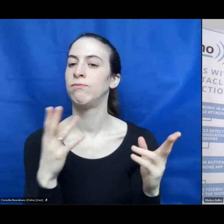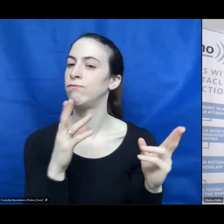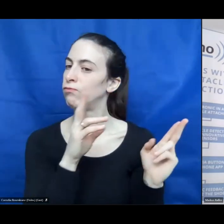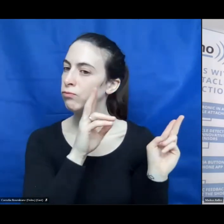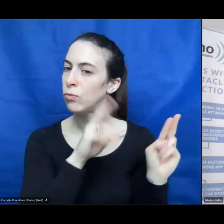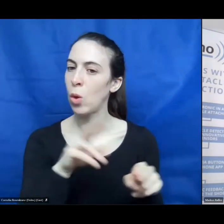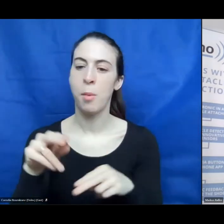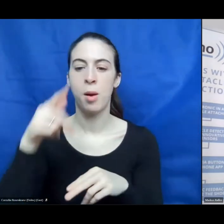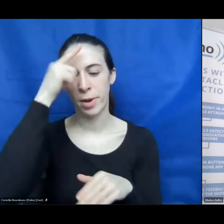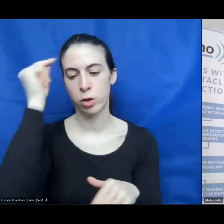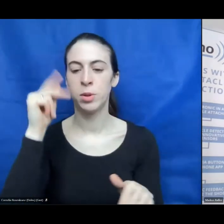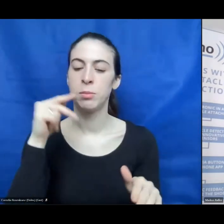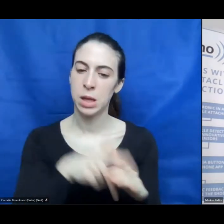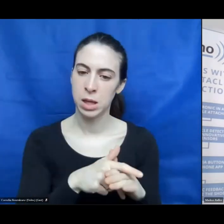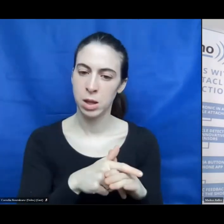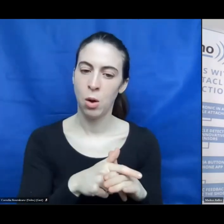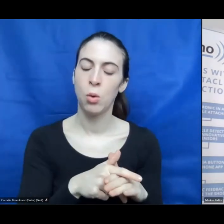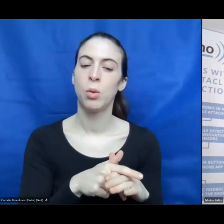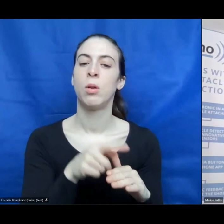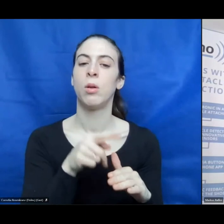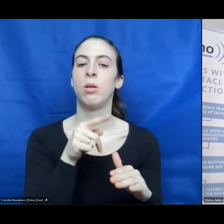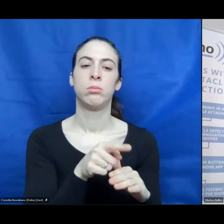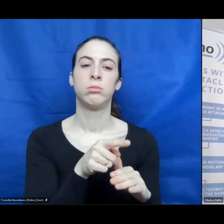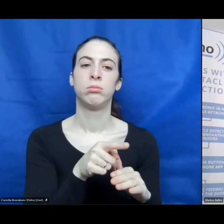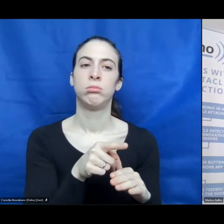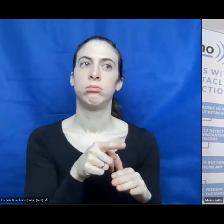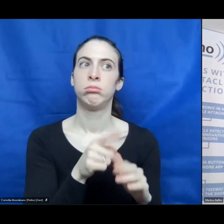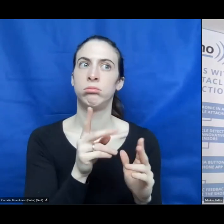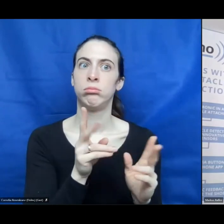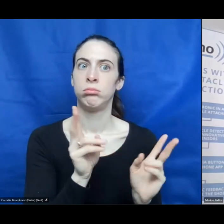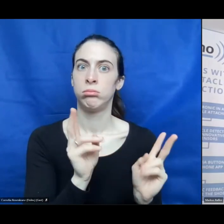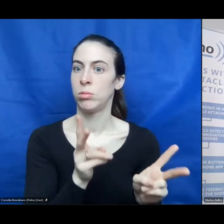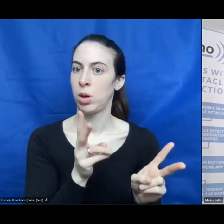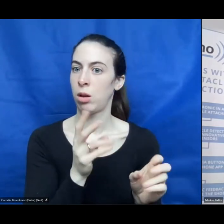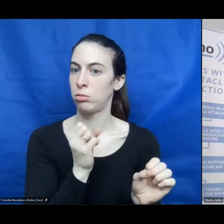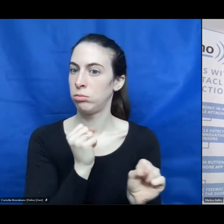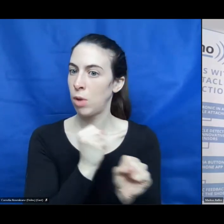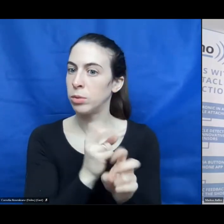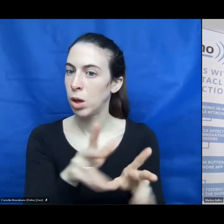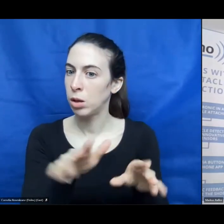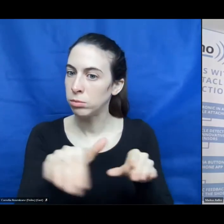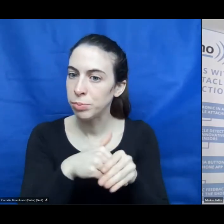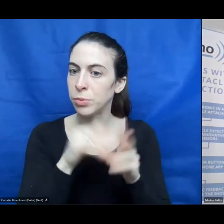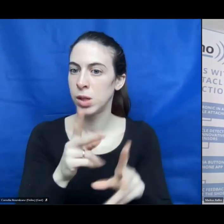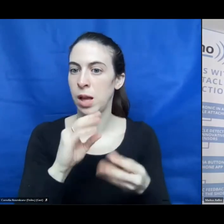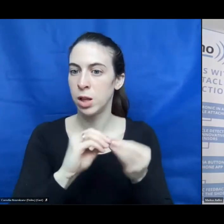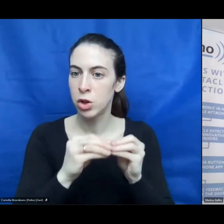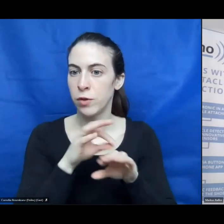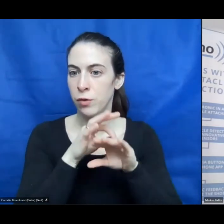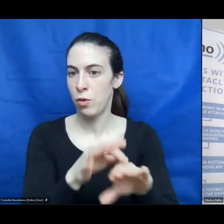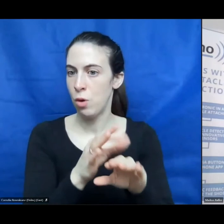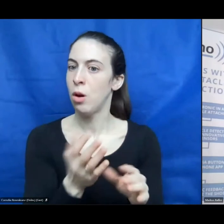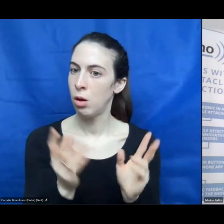disability, people with disabilities, be entrepreneurs. think that's, it is not nothing,